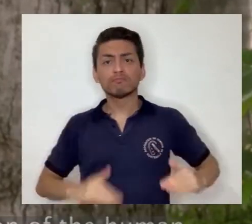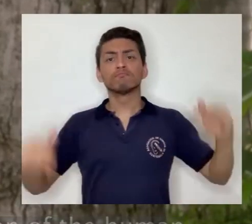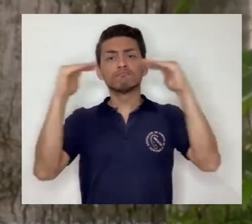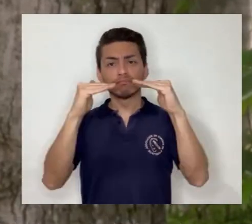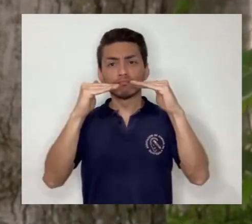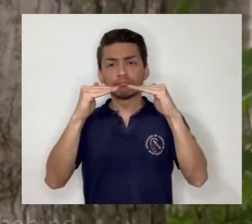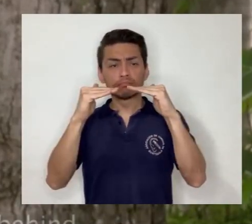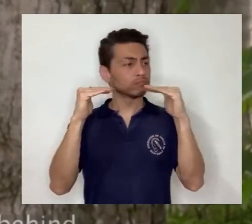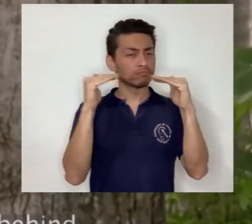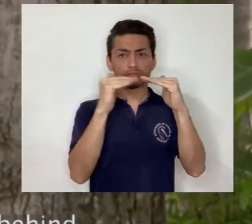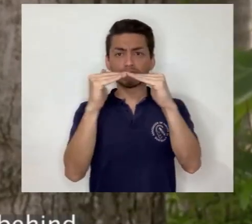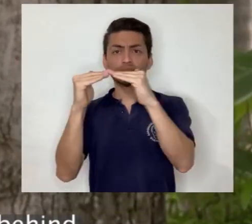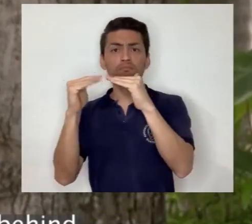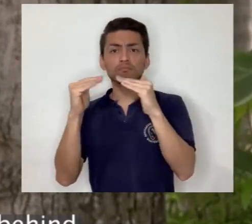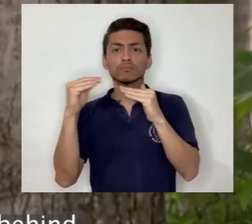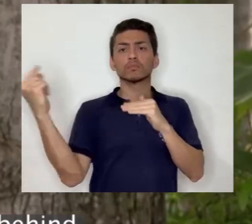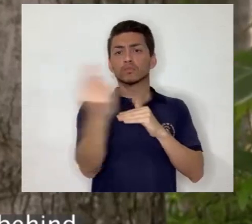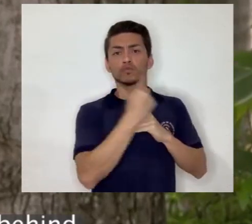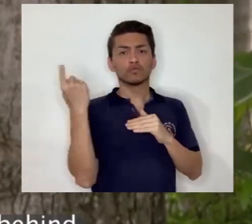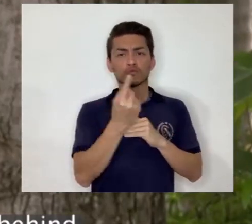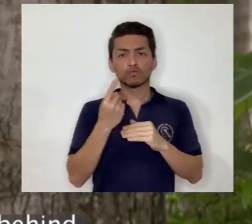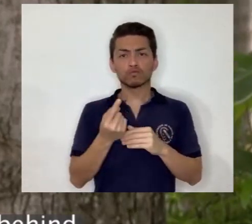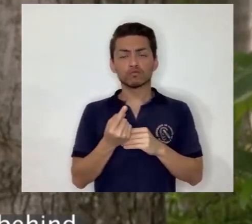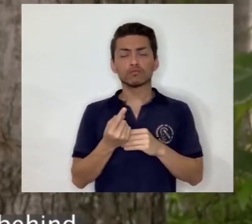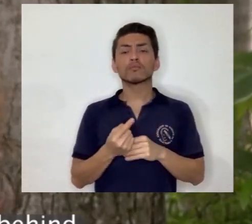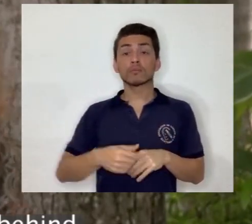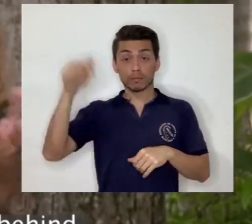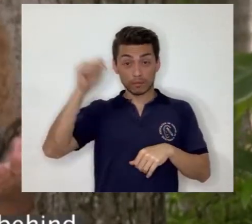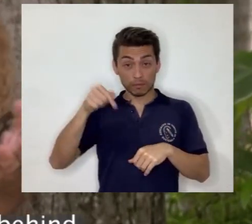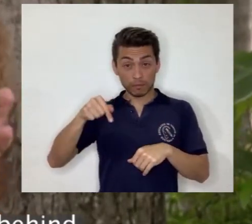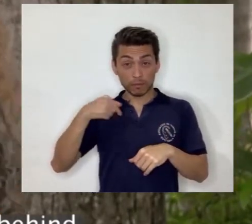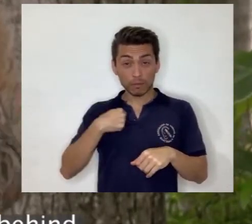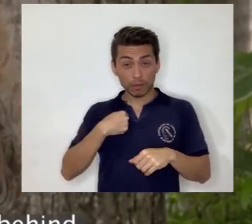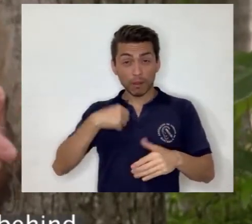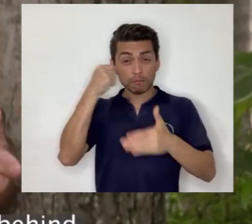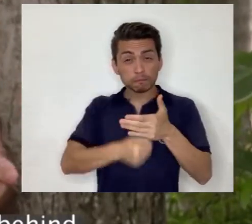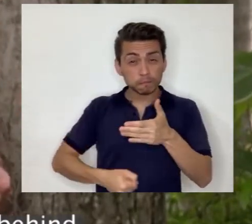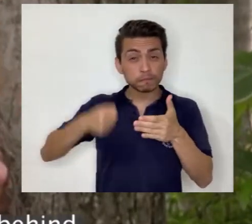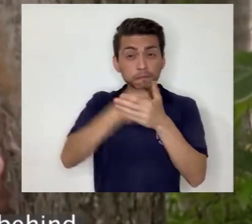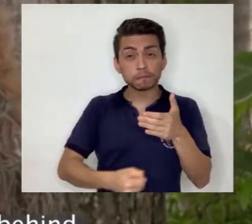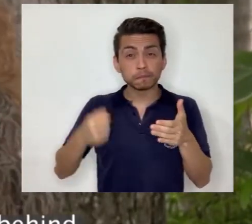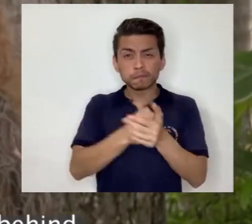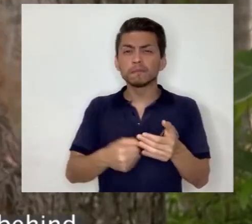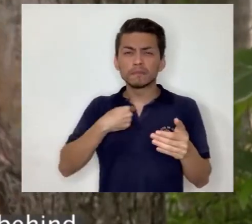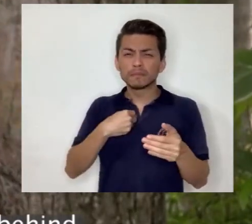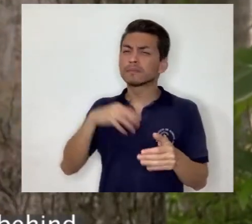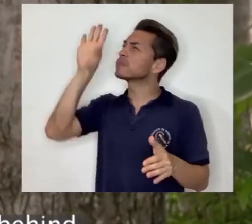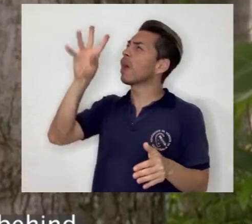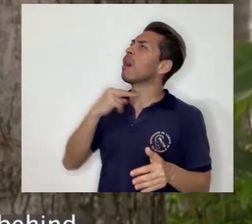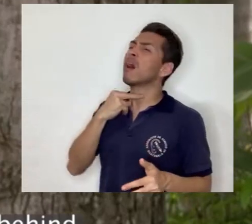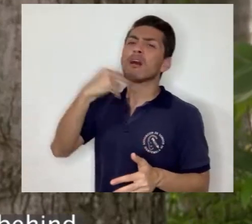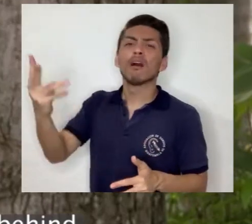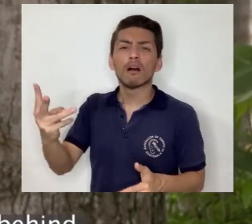in society. We must act together ensuring we leave no one behind and promoting